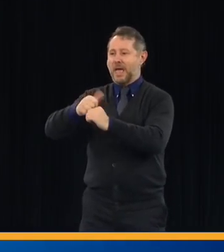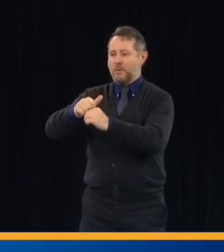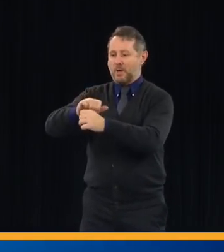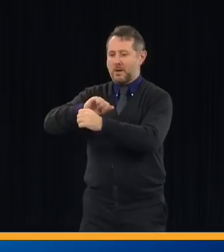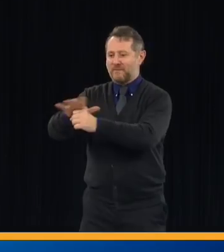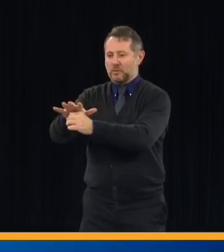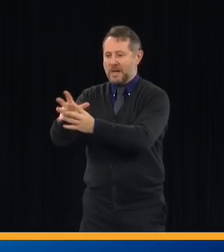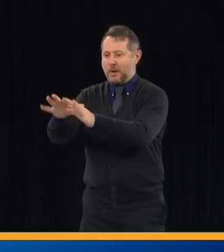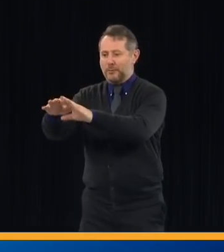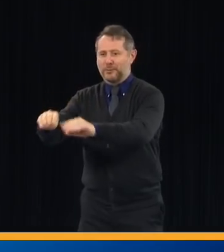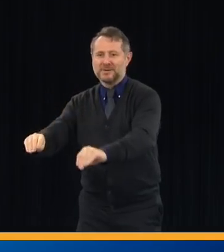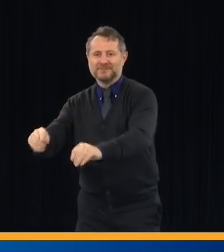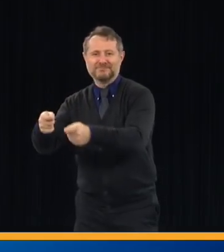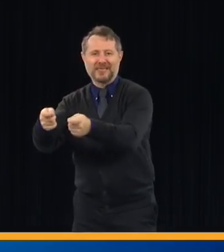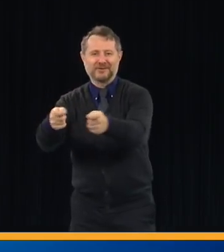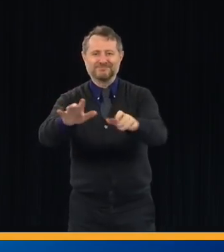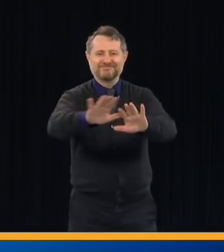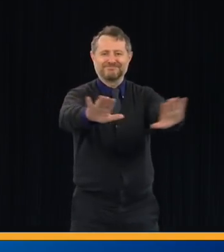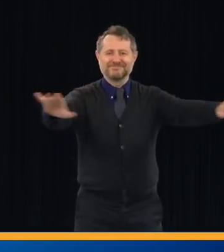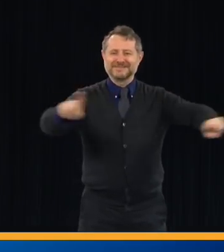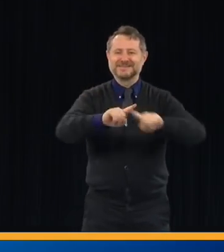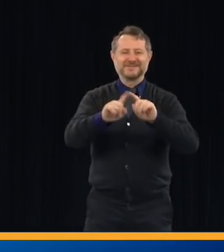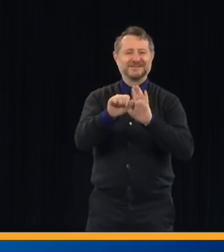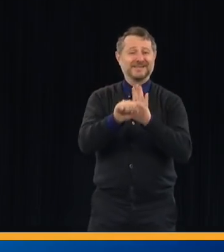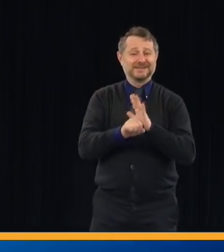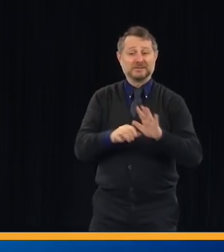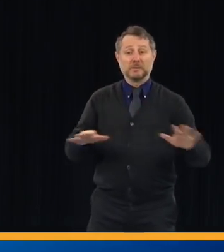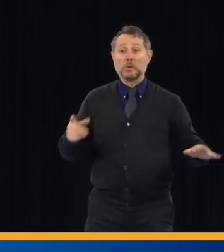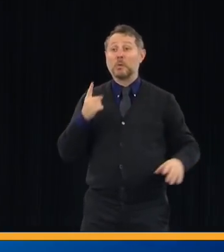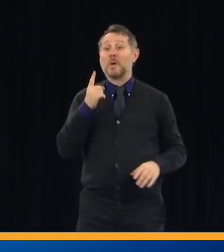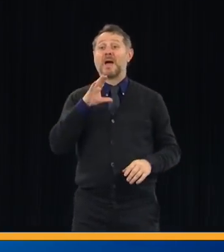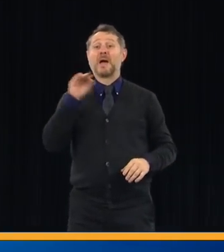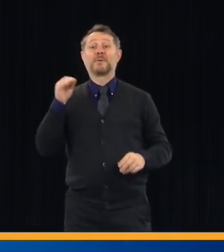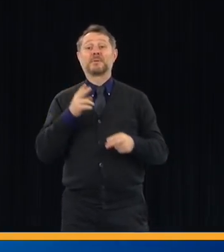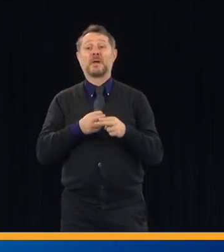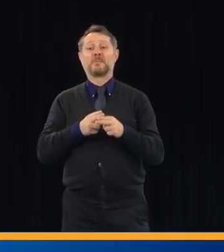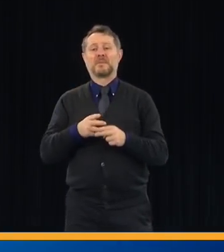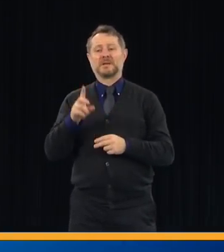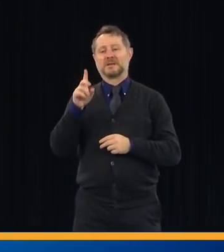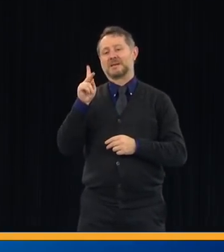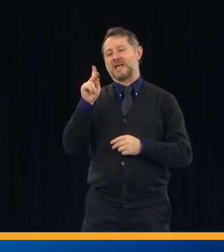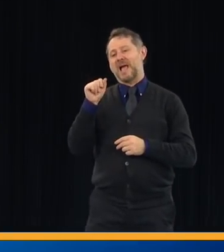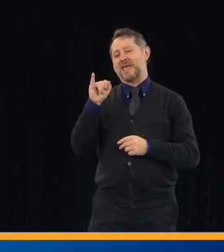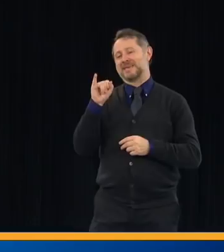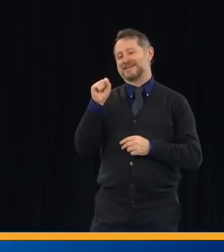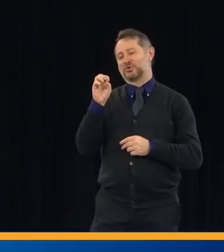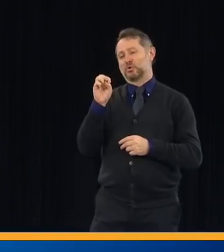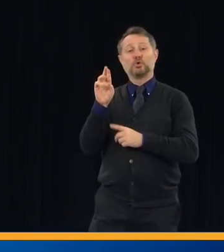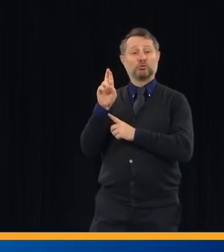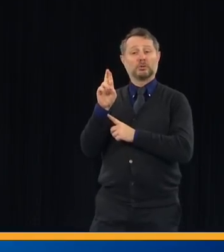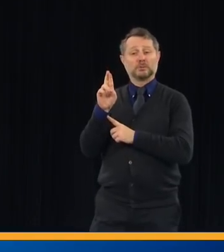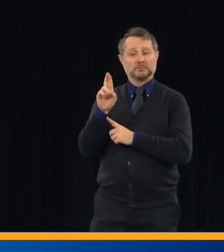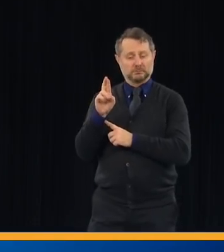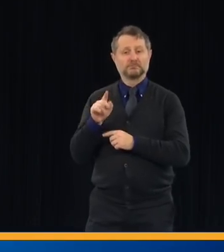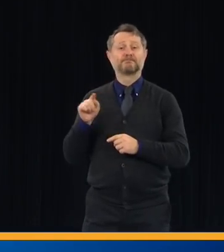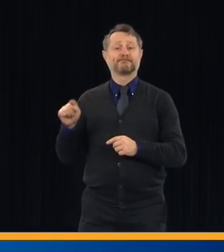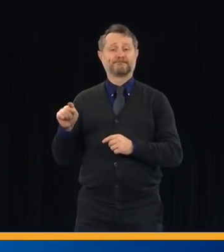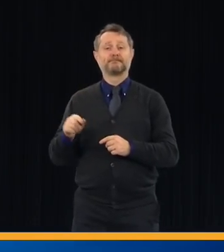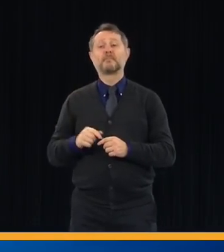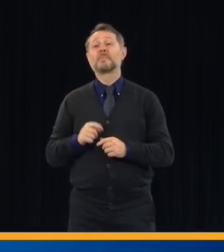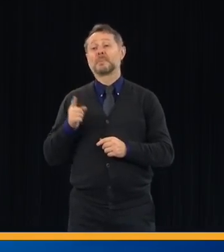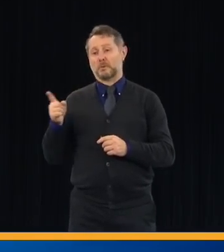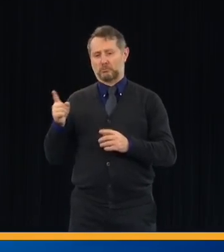Kaiser Health, which is a very notable organization, said that